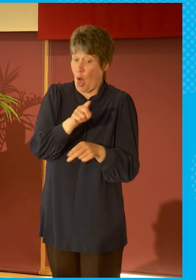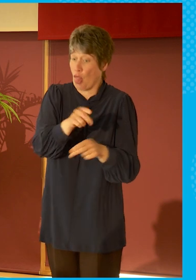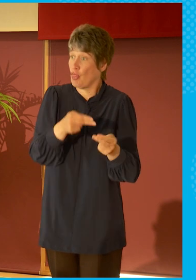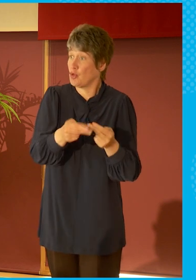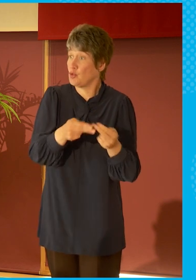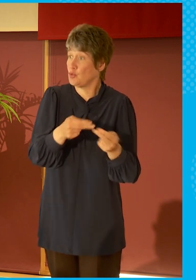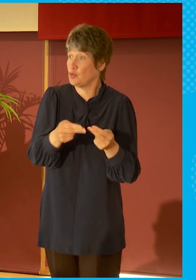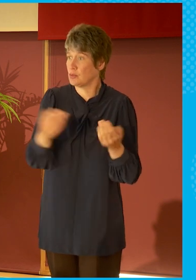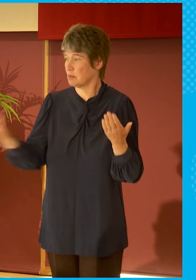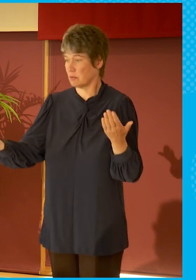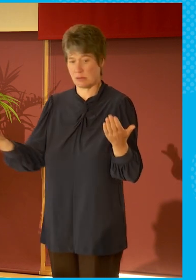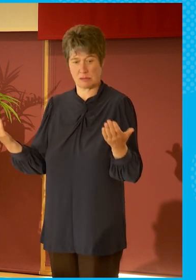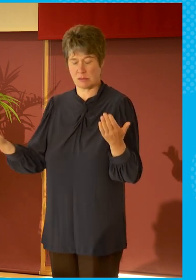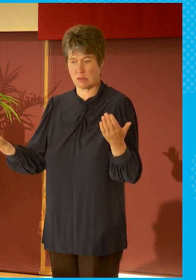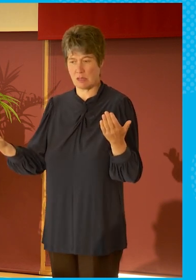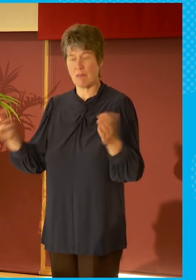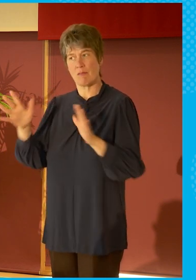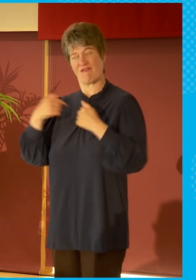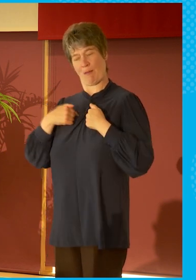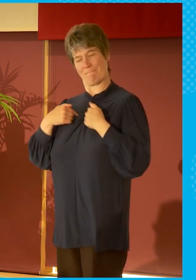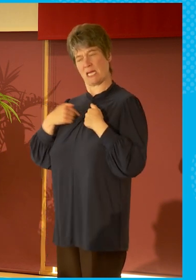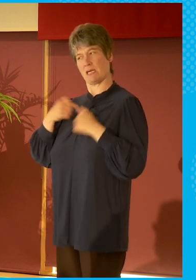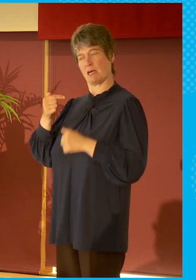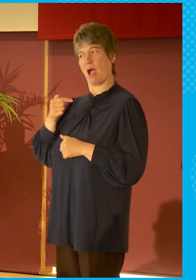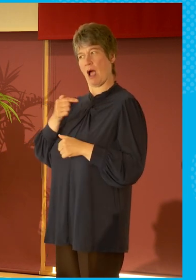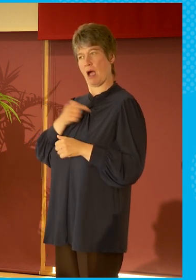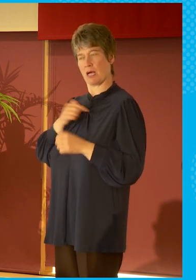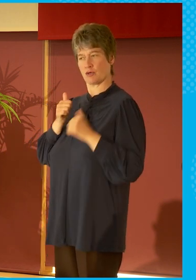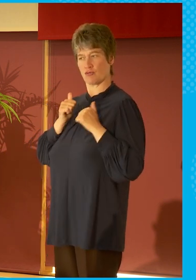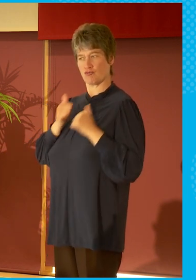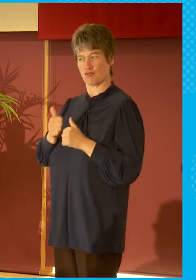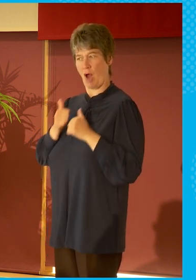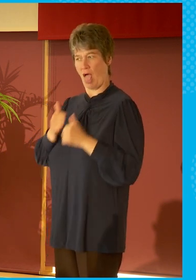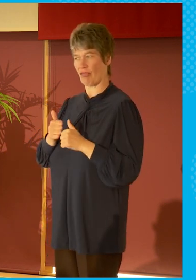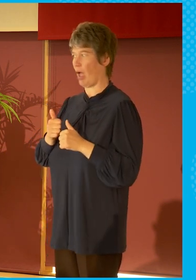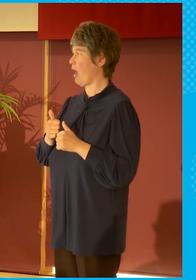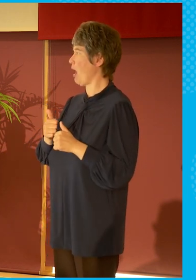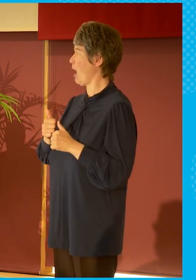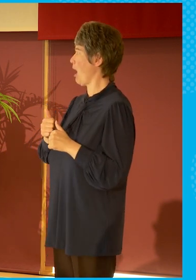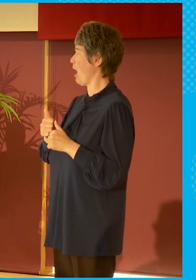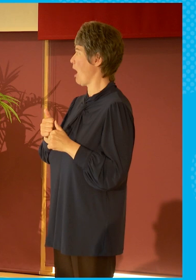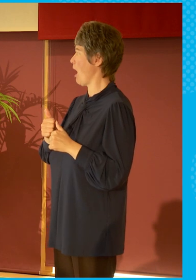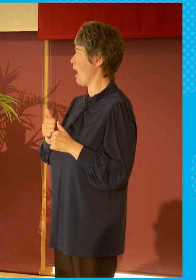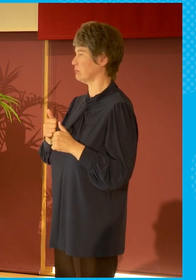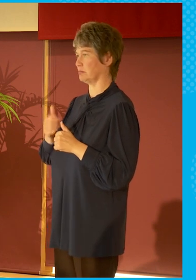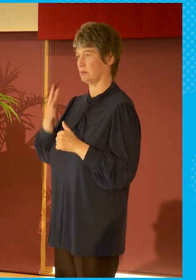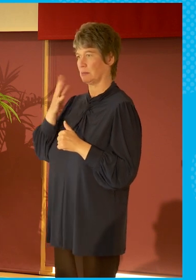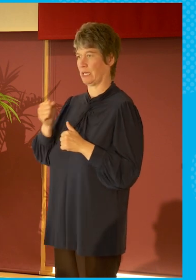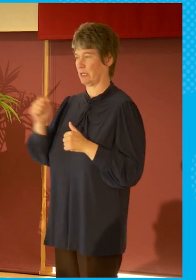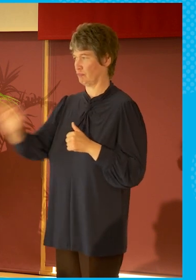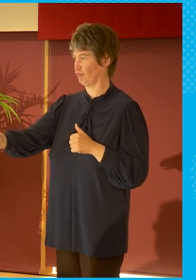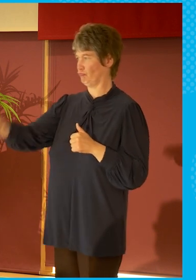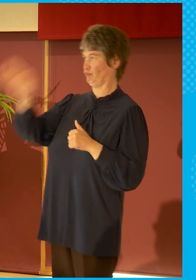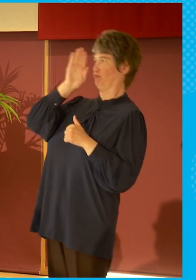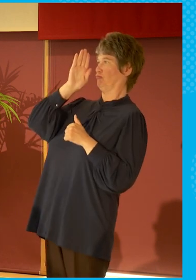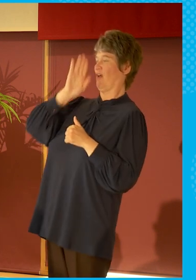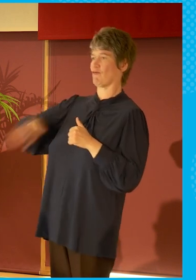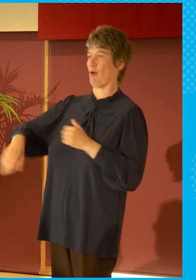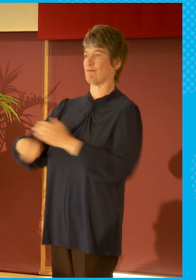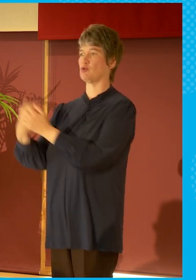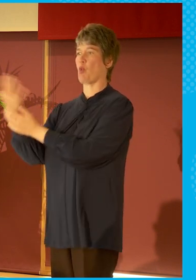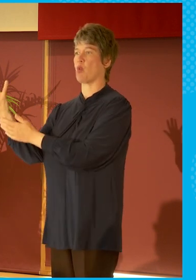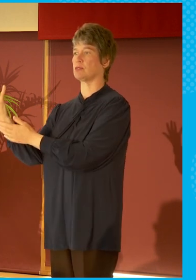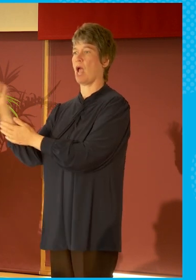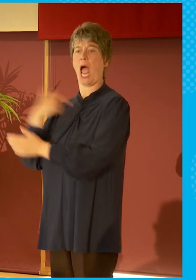is I would rather hear from yourself. I would rather hear straight from the source rather than a reporter or